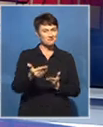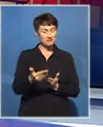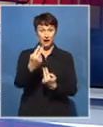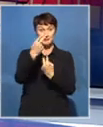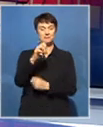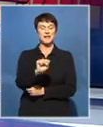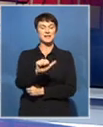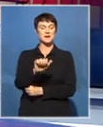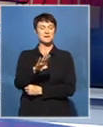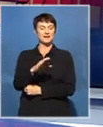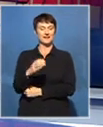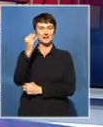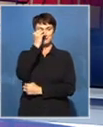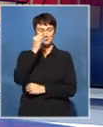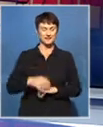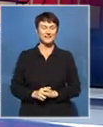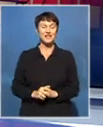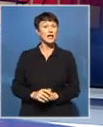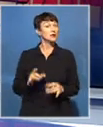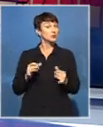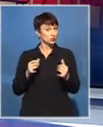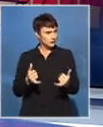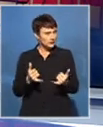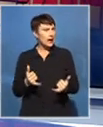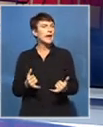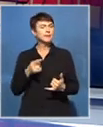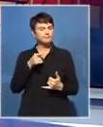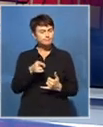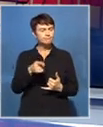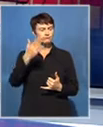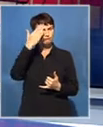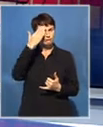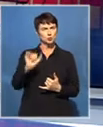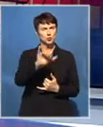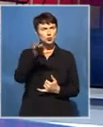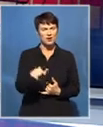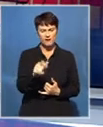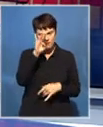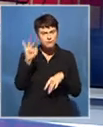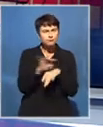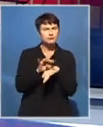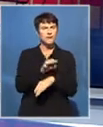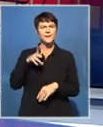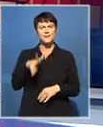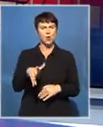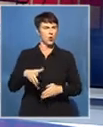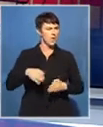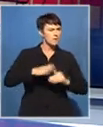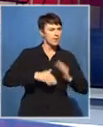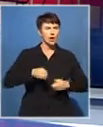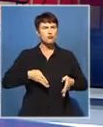Watching SABC News Prime Time. Today marks another chapter in the country's massive infrastructure rollout programme.